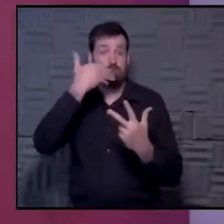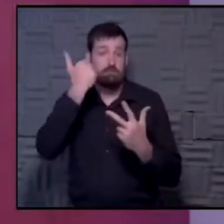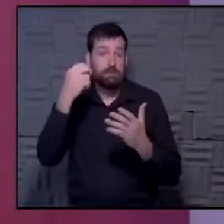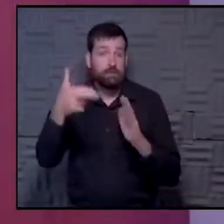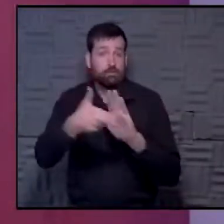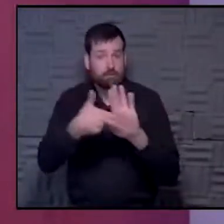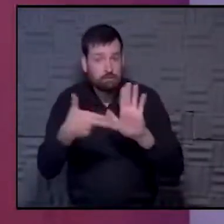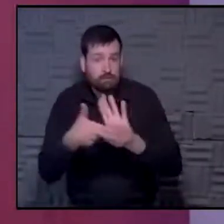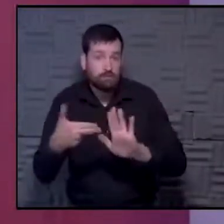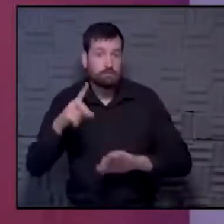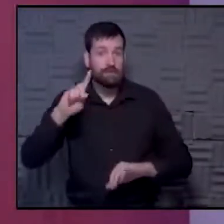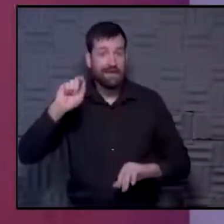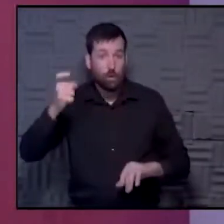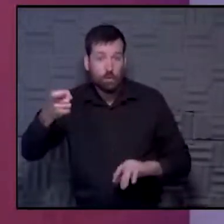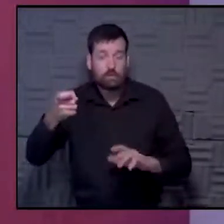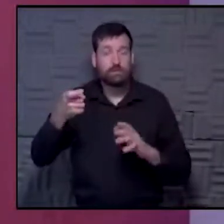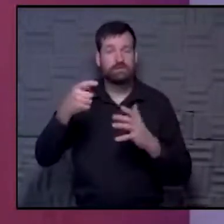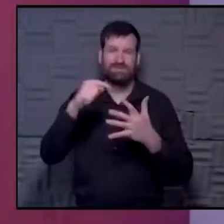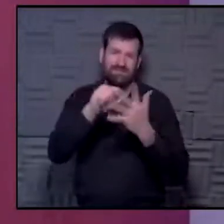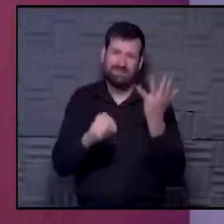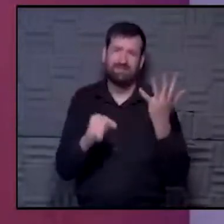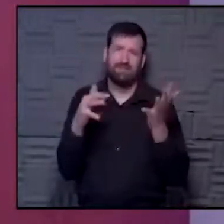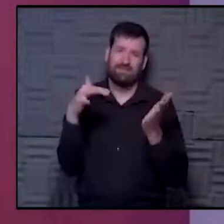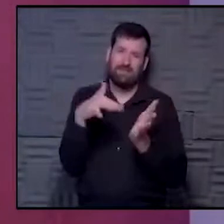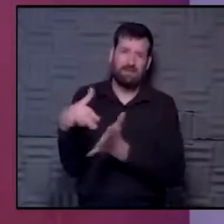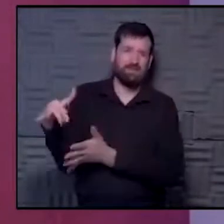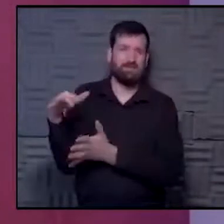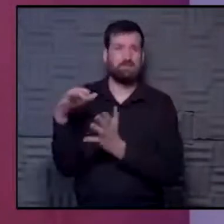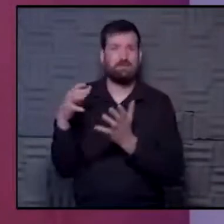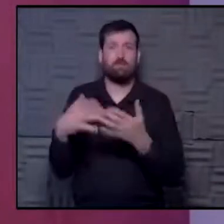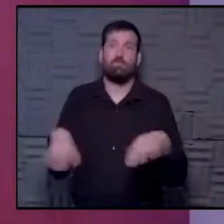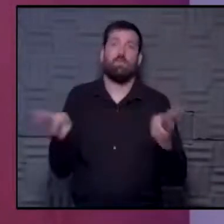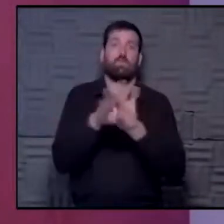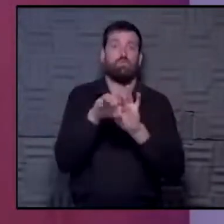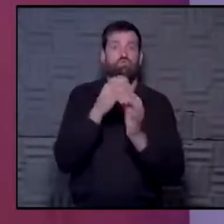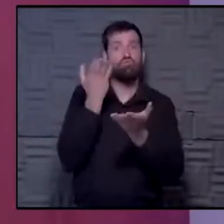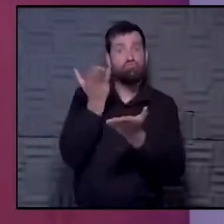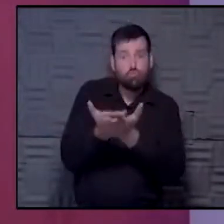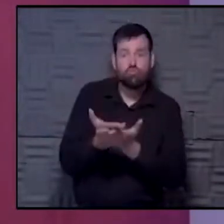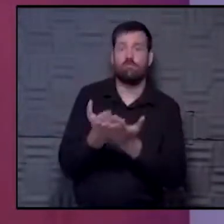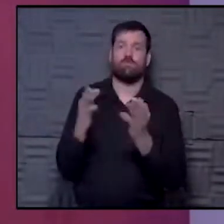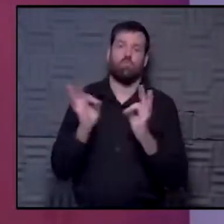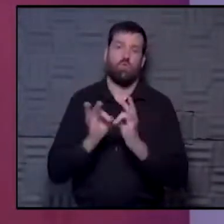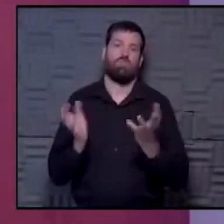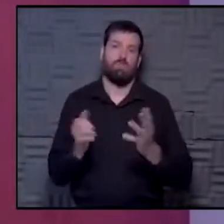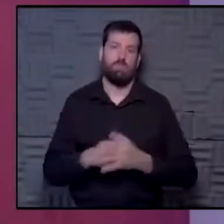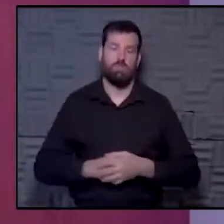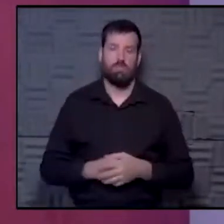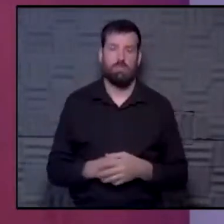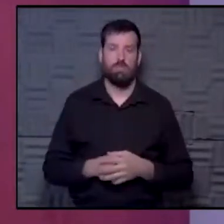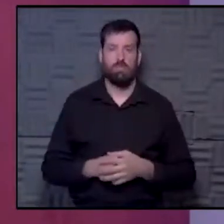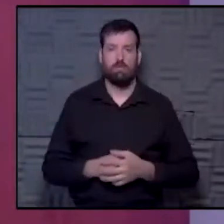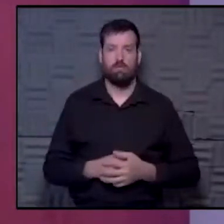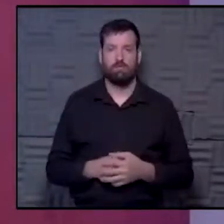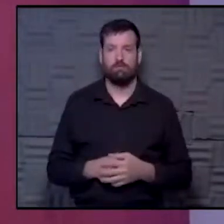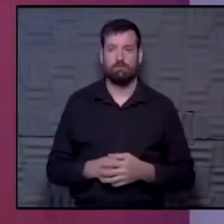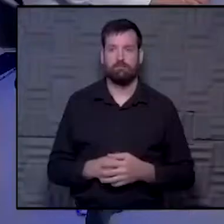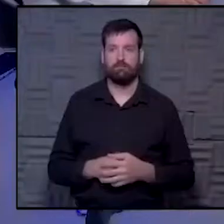conditions like cancer? Those studies really need so that we can actually prove or continue to prove the worth of telehealth as we continue going forward.